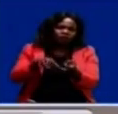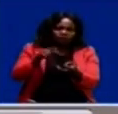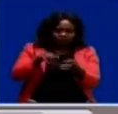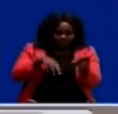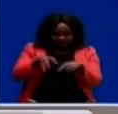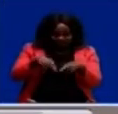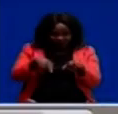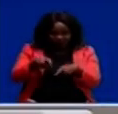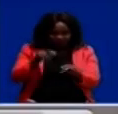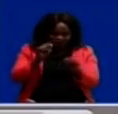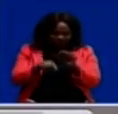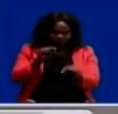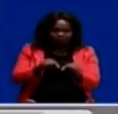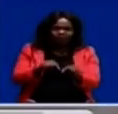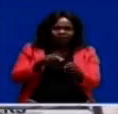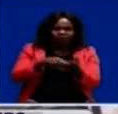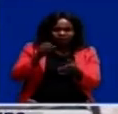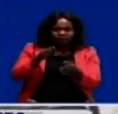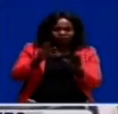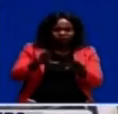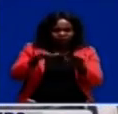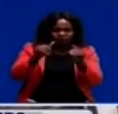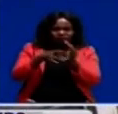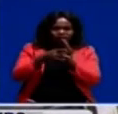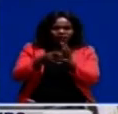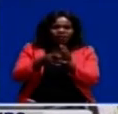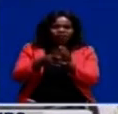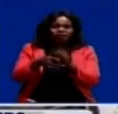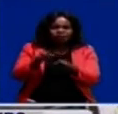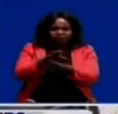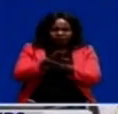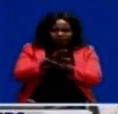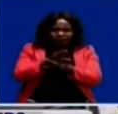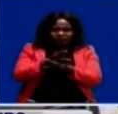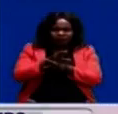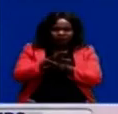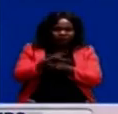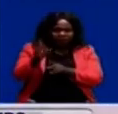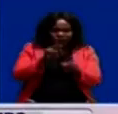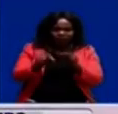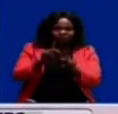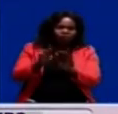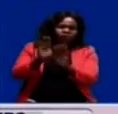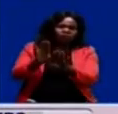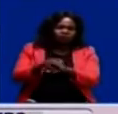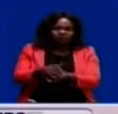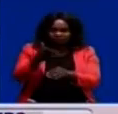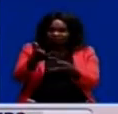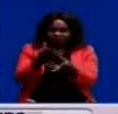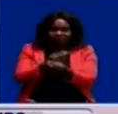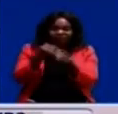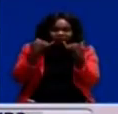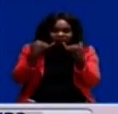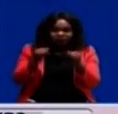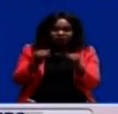relation to the recent standoff in Zimbabwe, which lets Zambian cross-border traders to undead. They lack information. They set